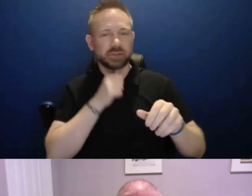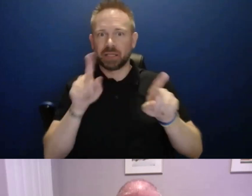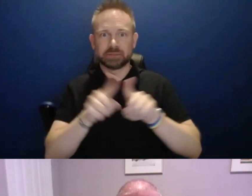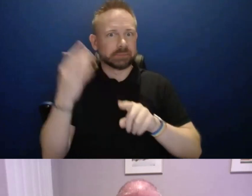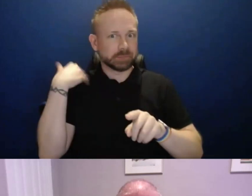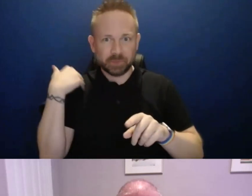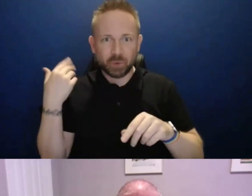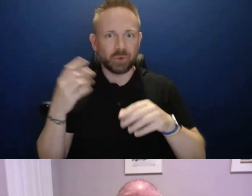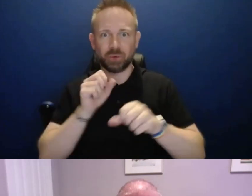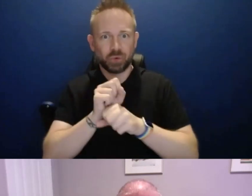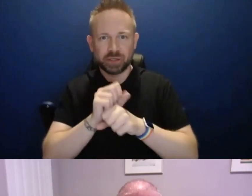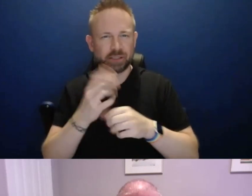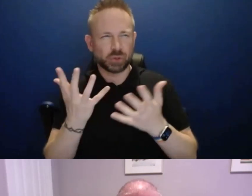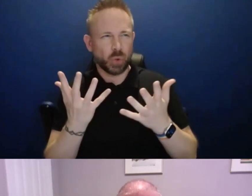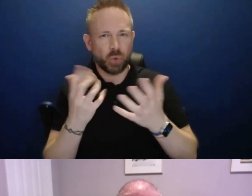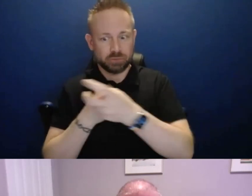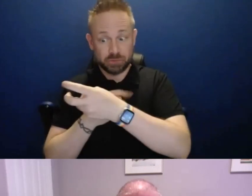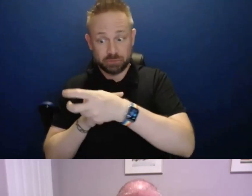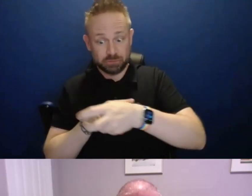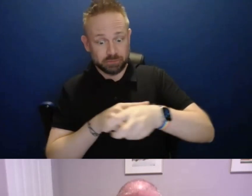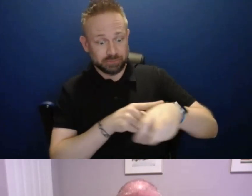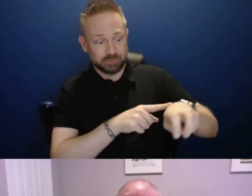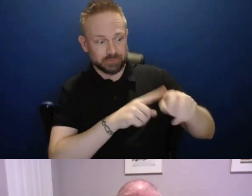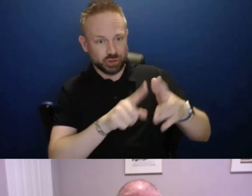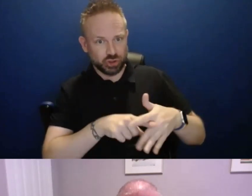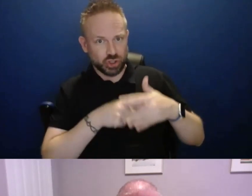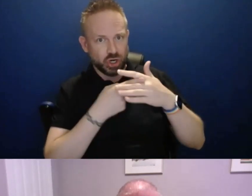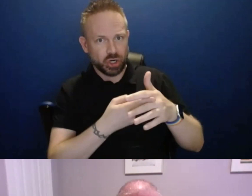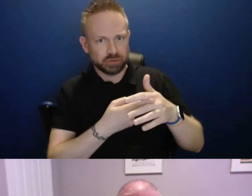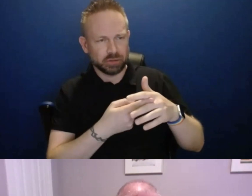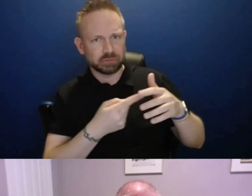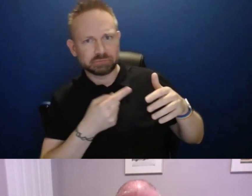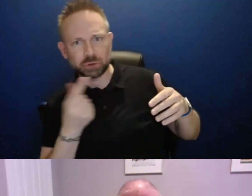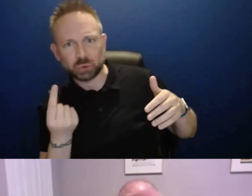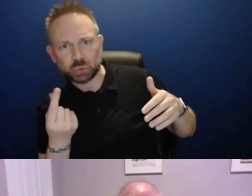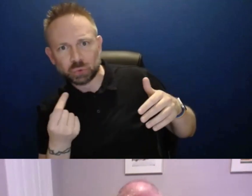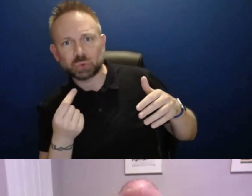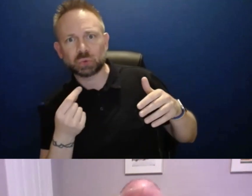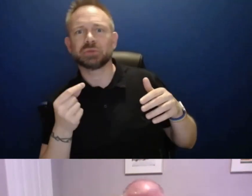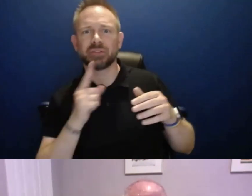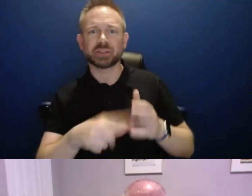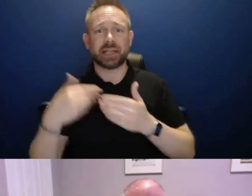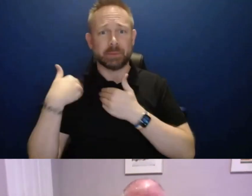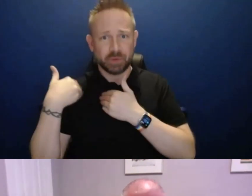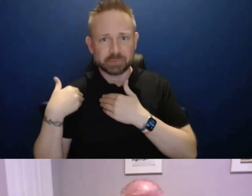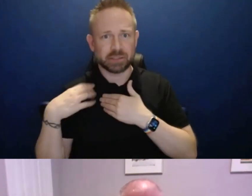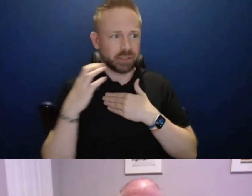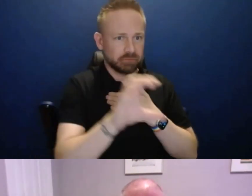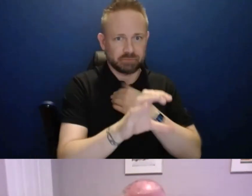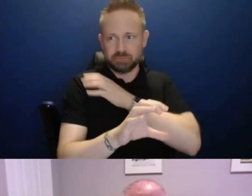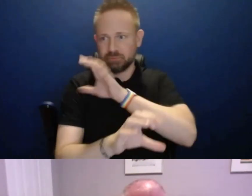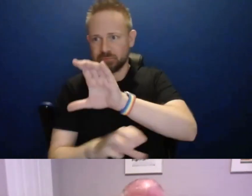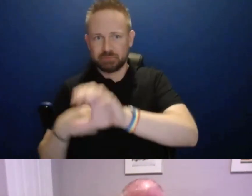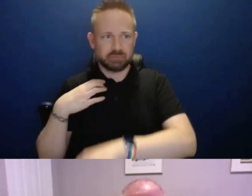if you can speak at all to, um, sort of how we're going to ensure successful handoff of responsibilities. Are we just going to tell certain